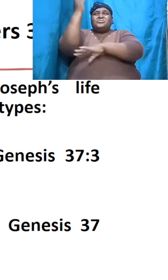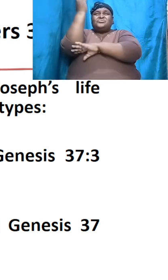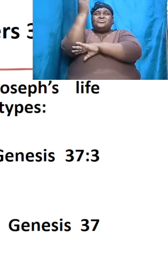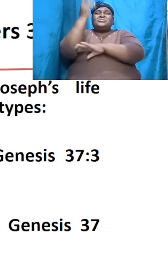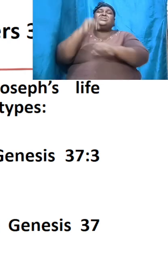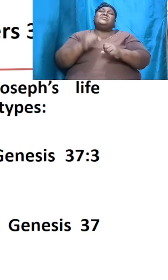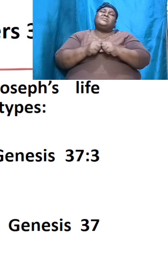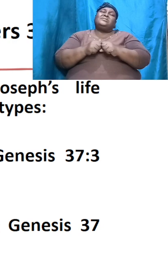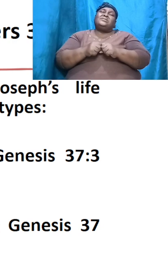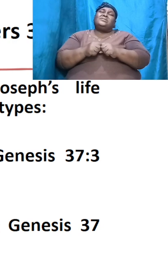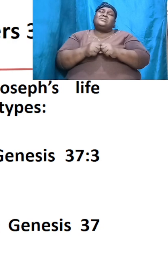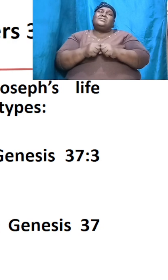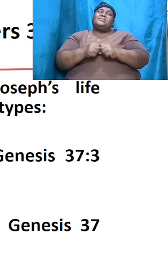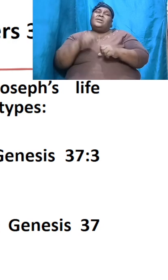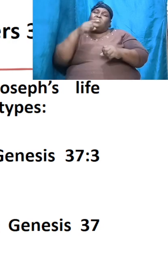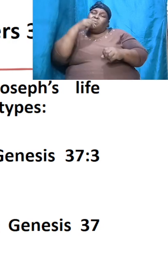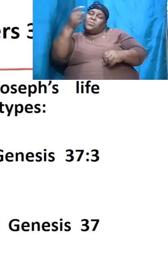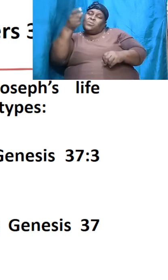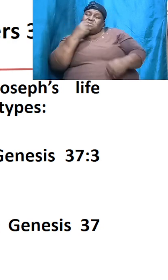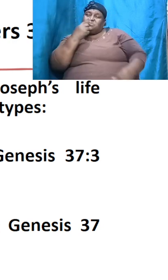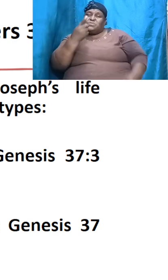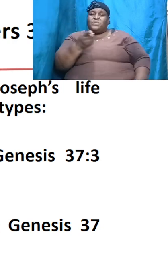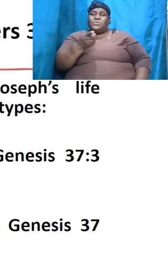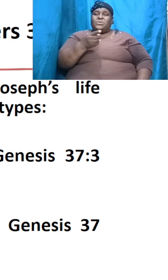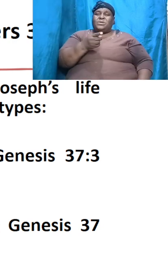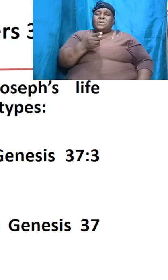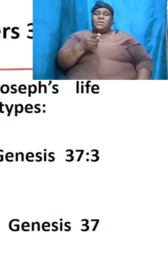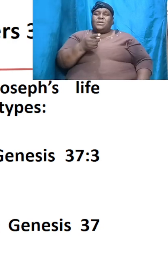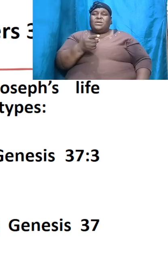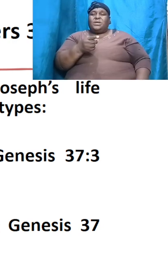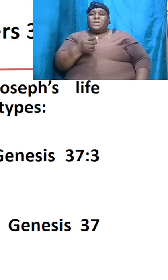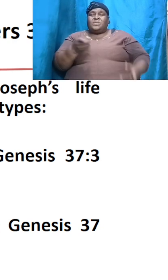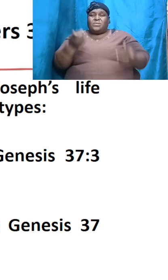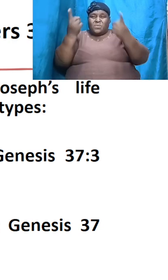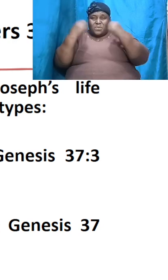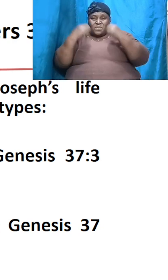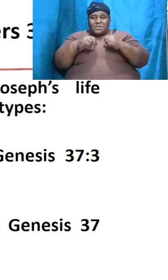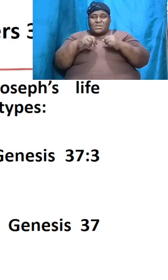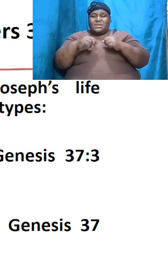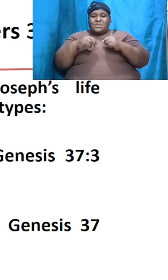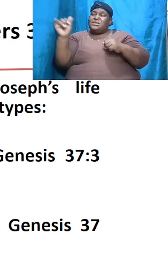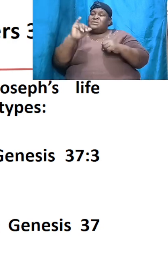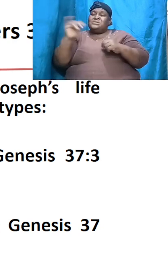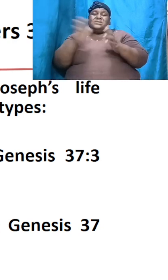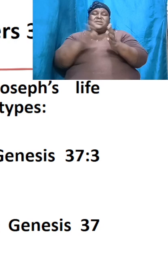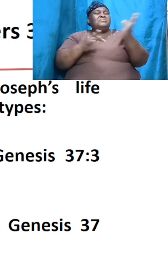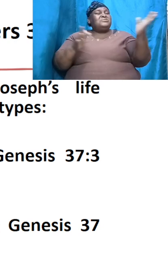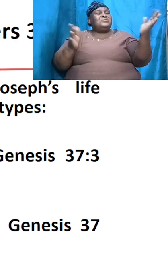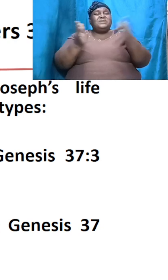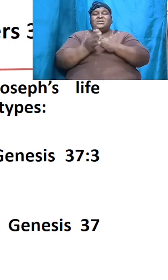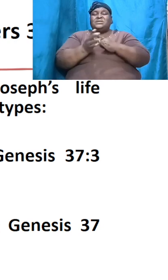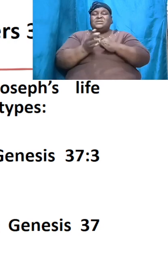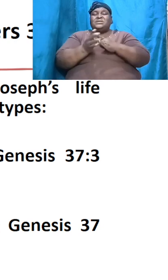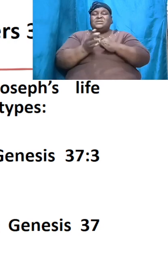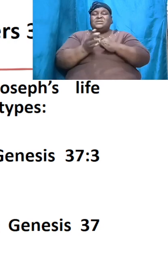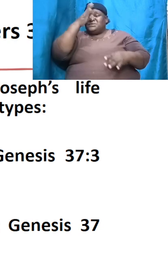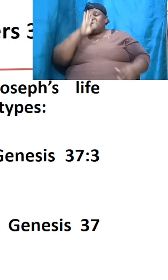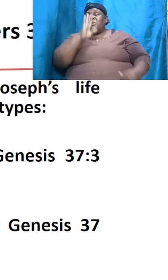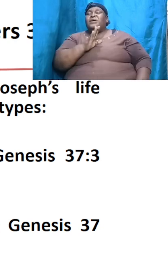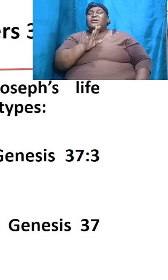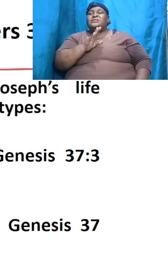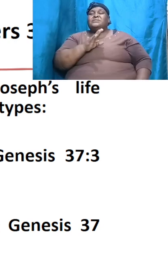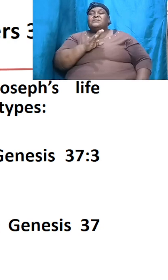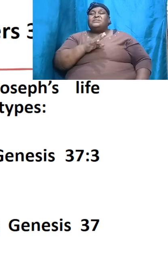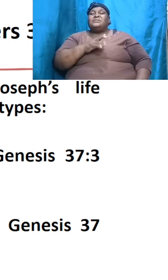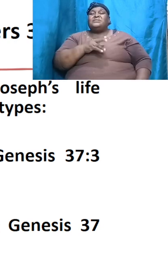guess who spoke and trees came into existence the same Jesus the same God so he was